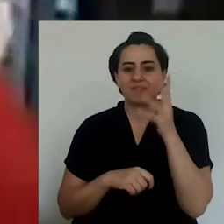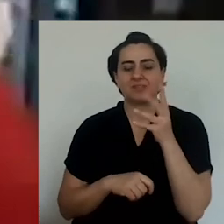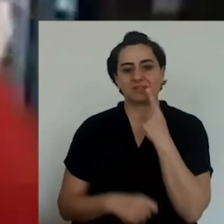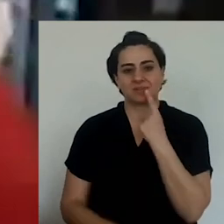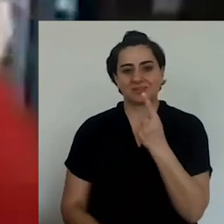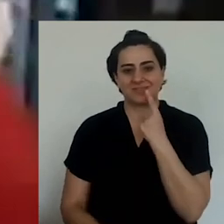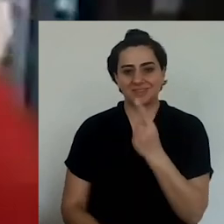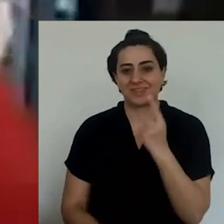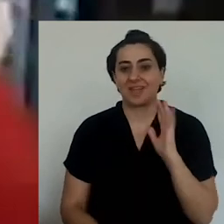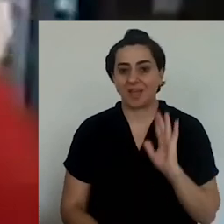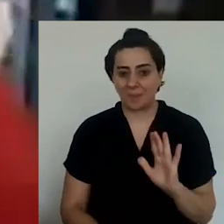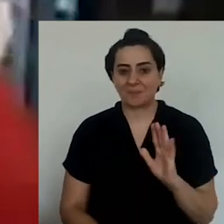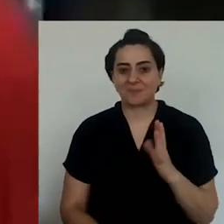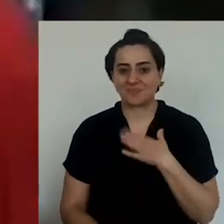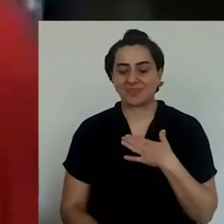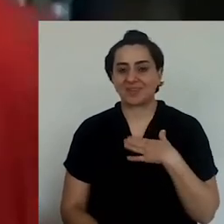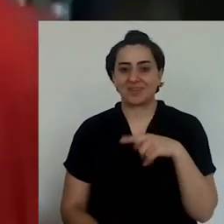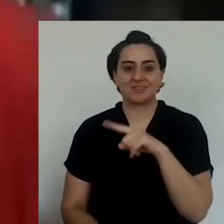term he used.